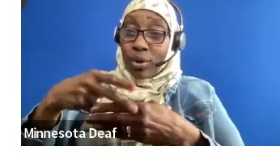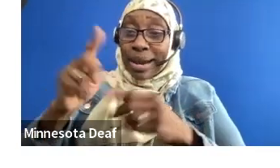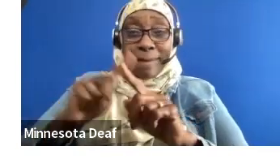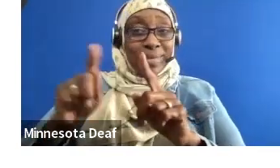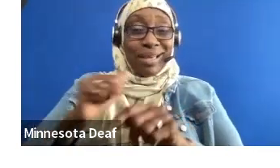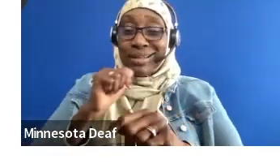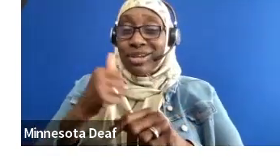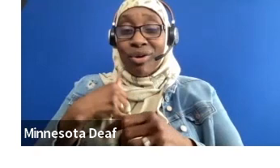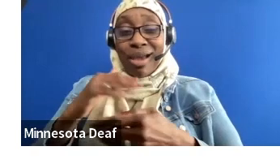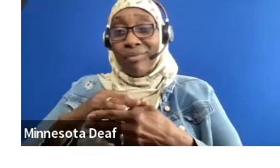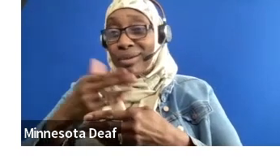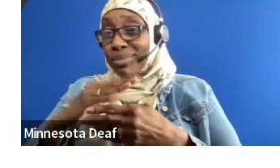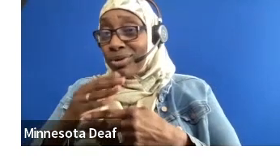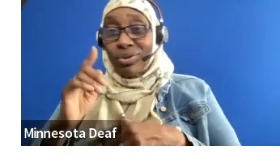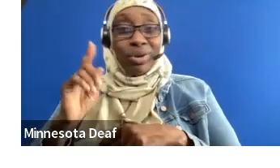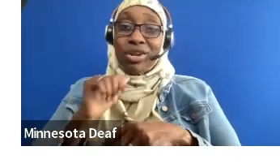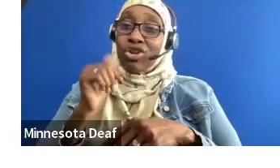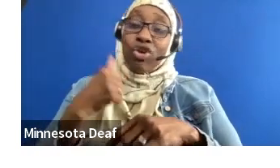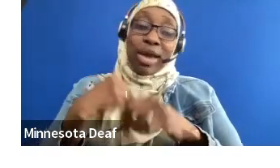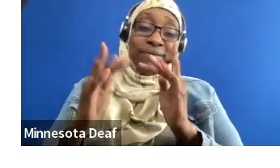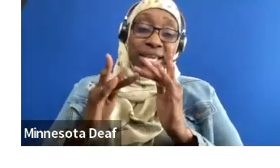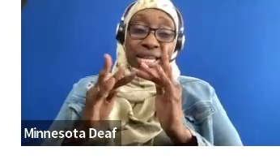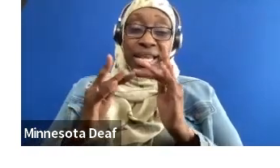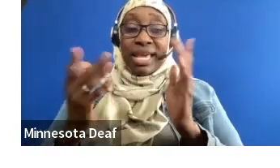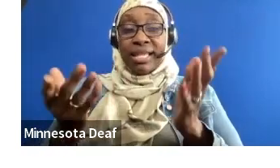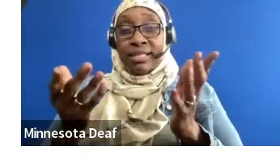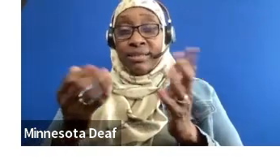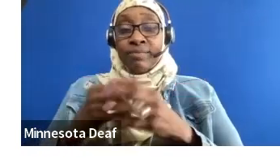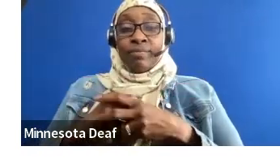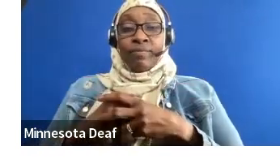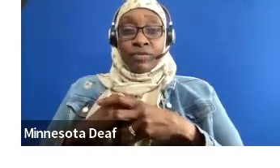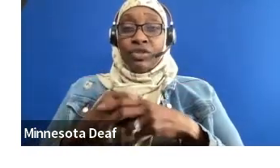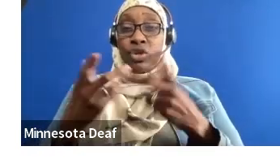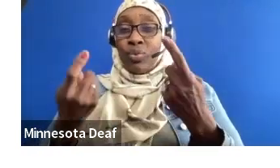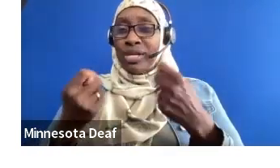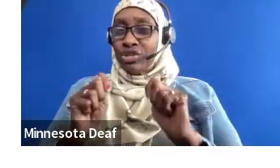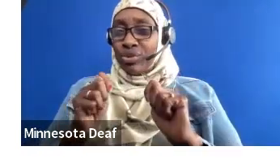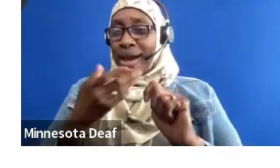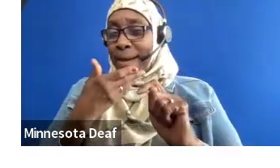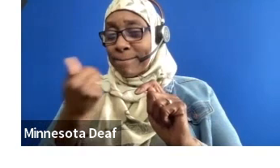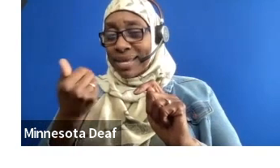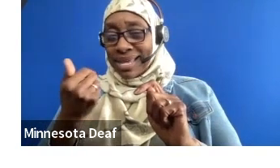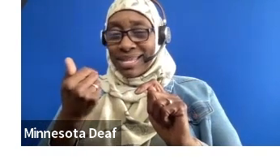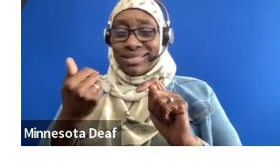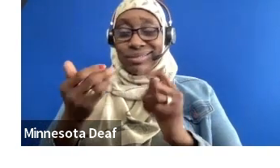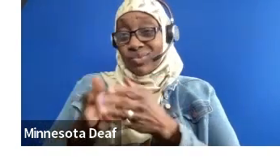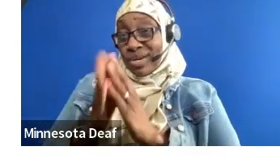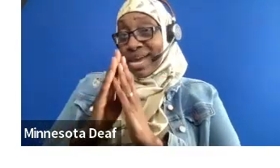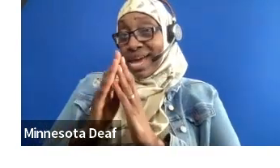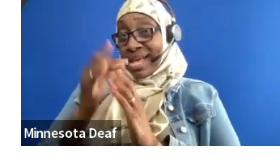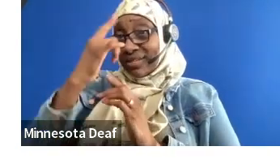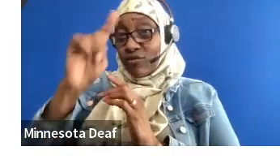really, really benefit from joining our virtual conference. Let's see what we can do, right? We asked for some grants. We were able to give out a few laptops